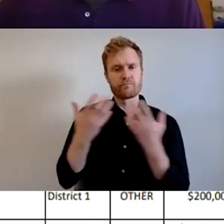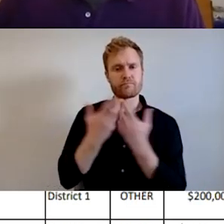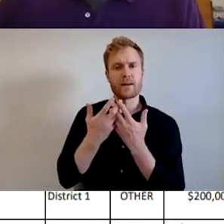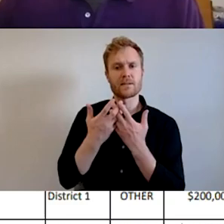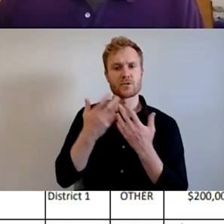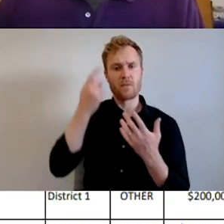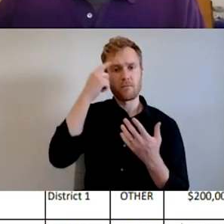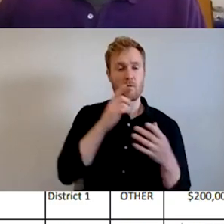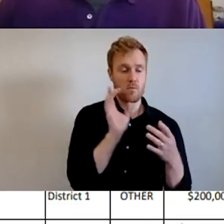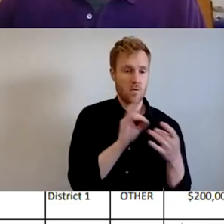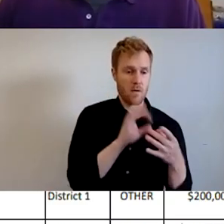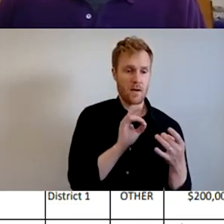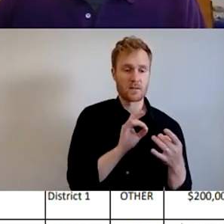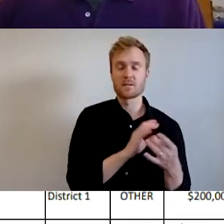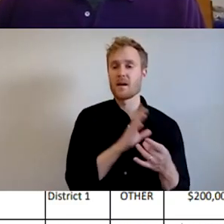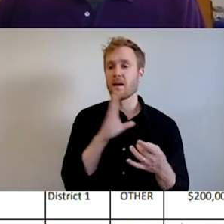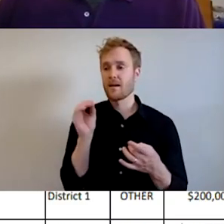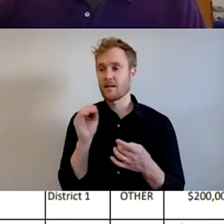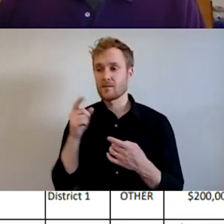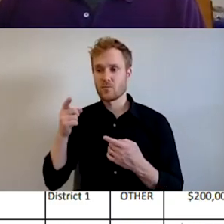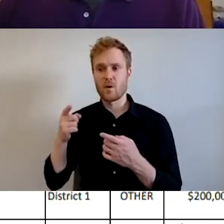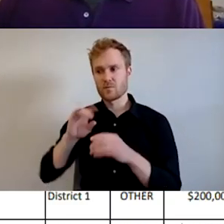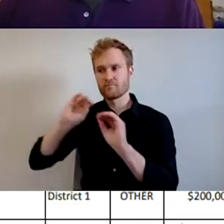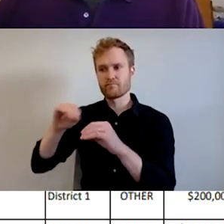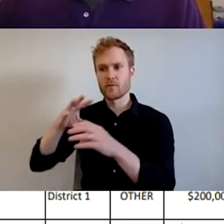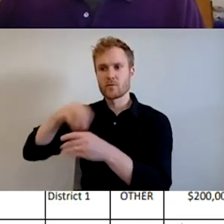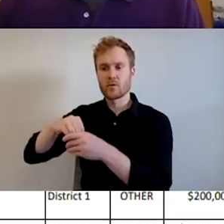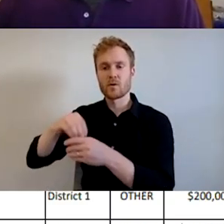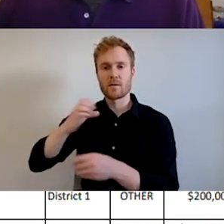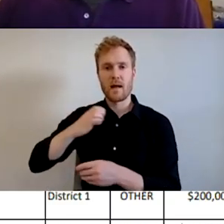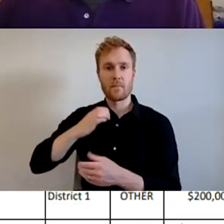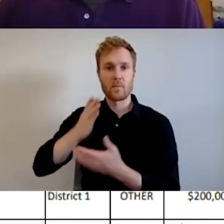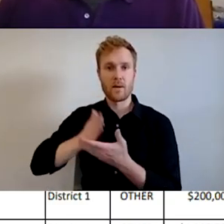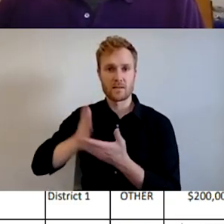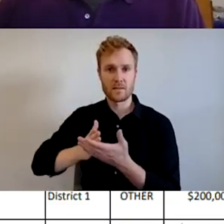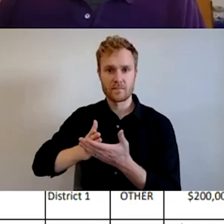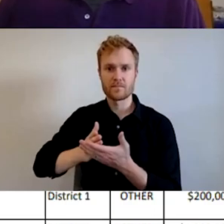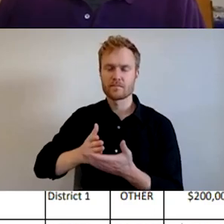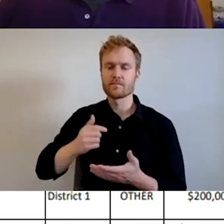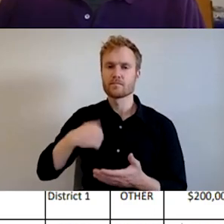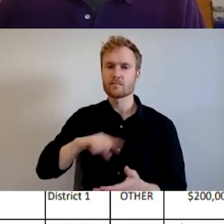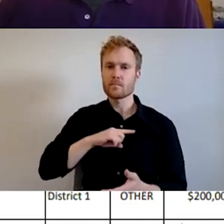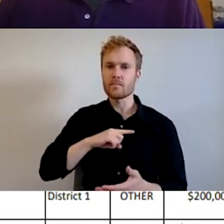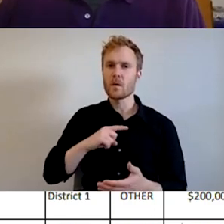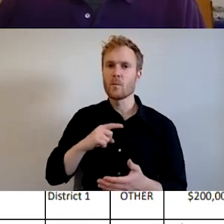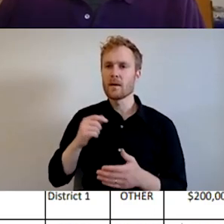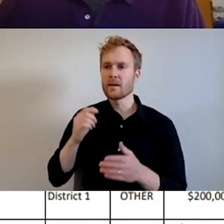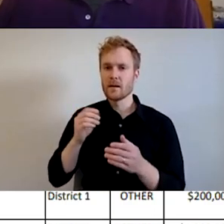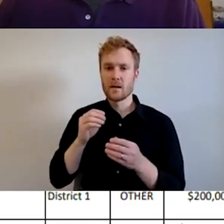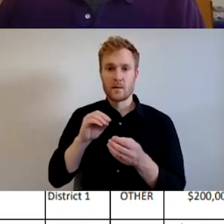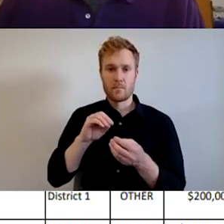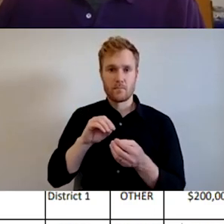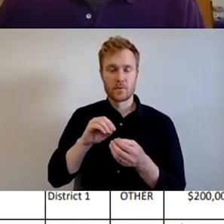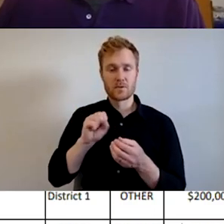surveys and also what ends up in the capital budget. Again, we score against, um, a category called demonstrated public support. So having